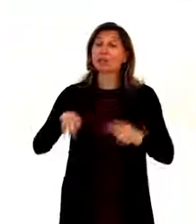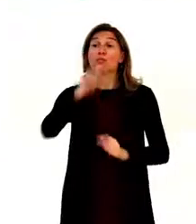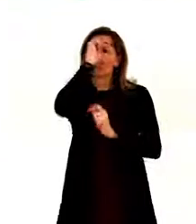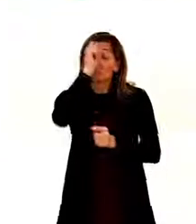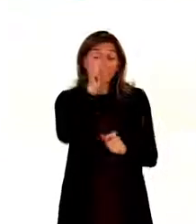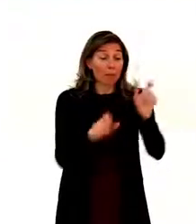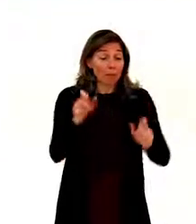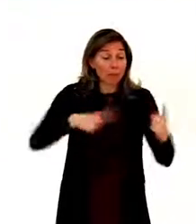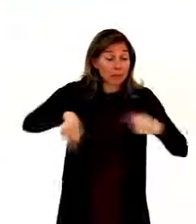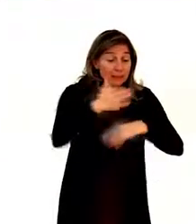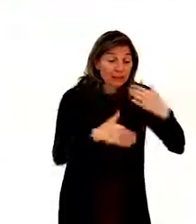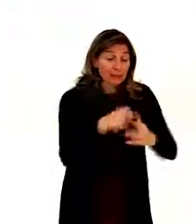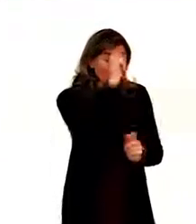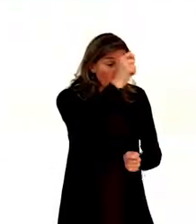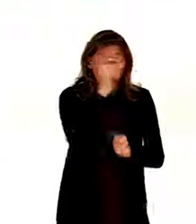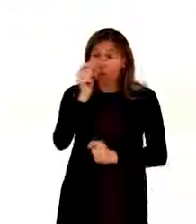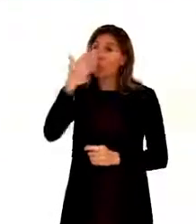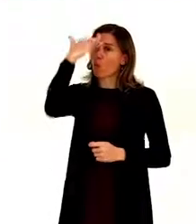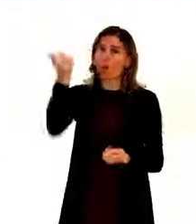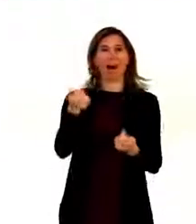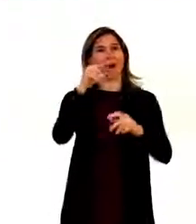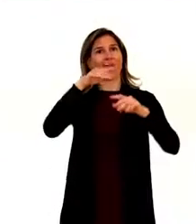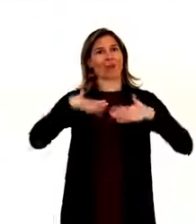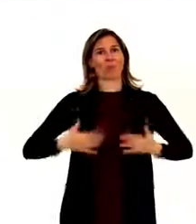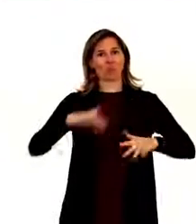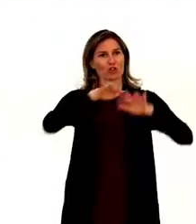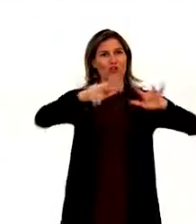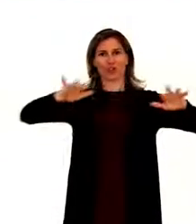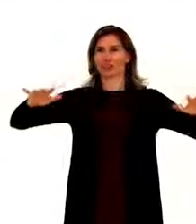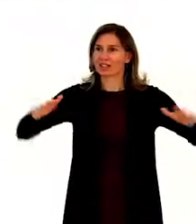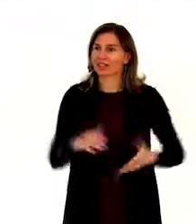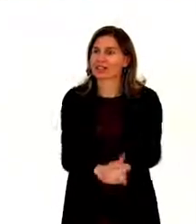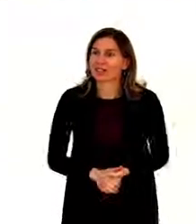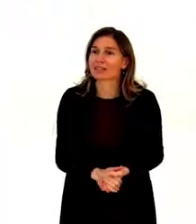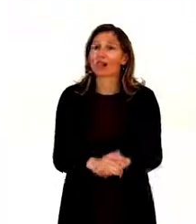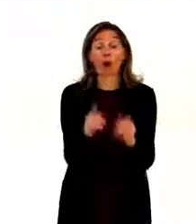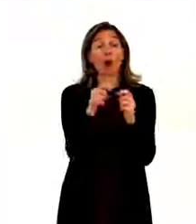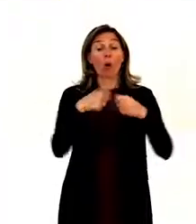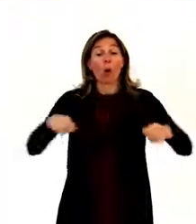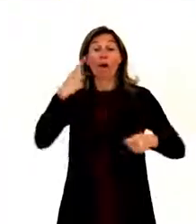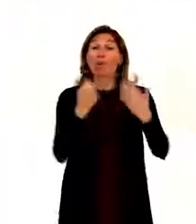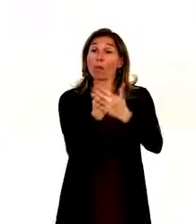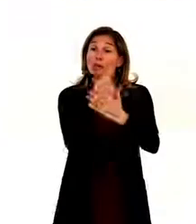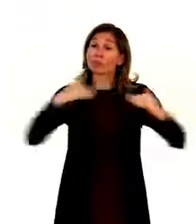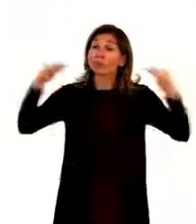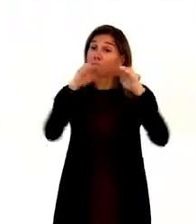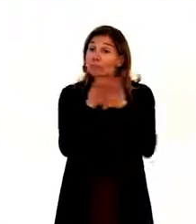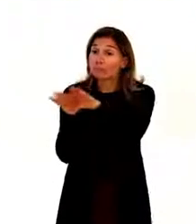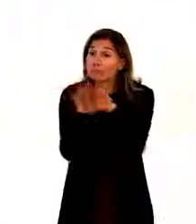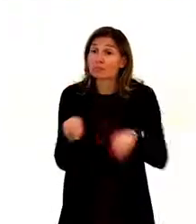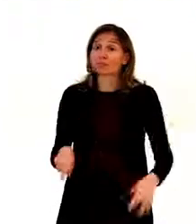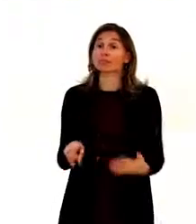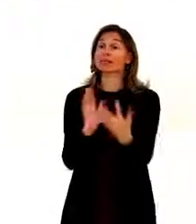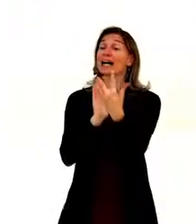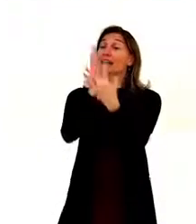with disabilities as part of human diversity and humanity. Equality of opportunity, accessibility, equality